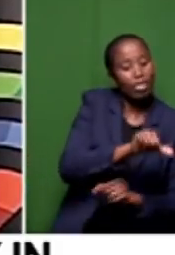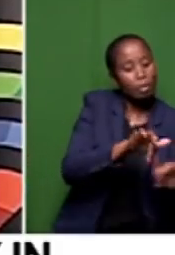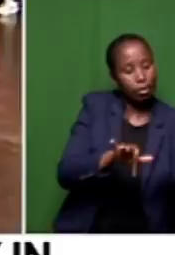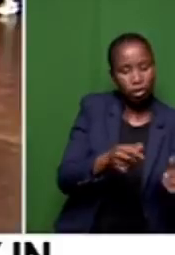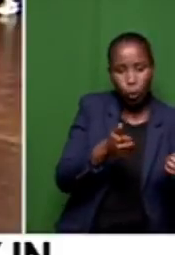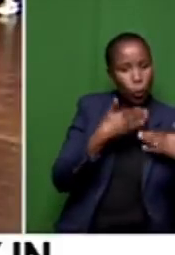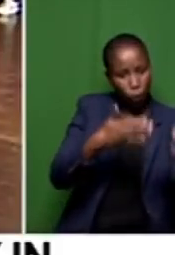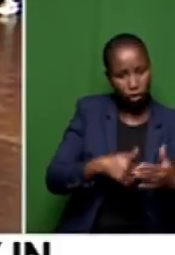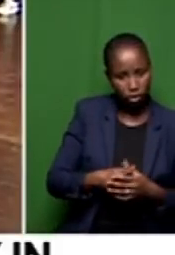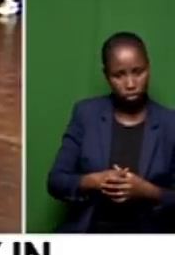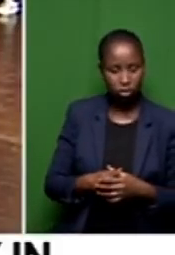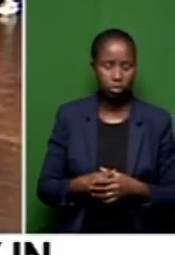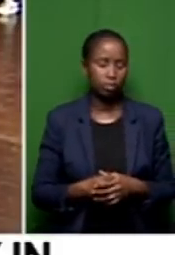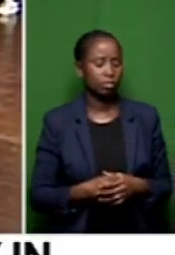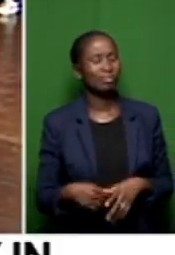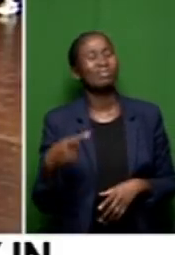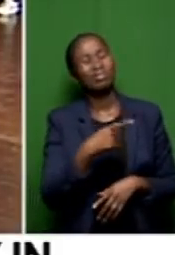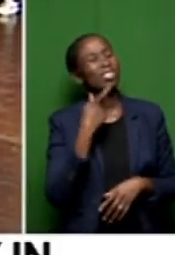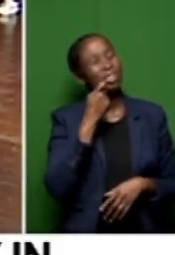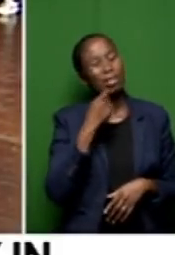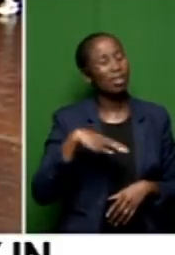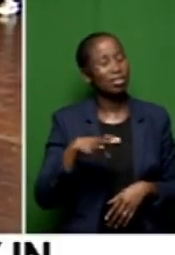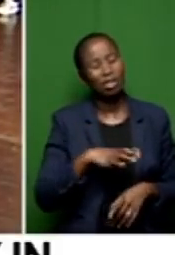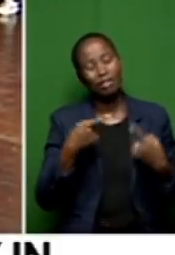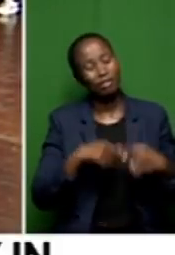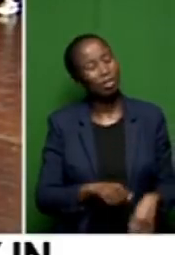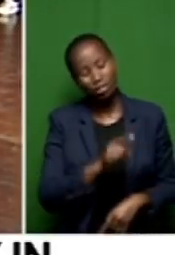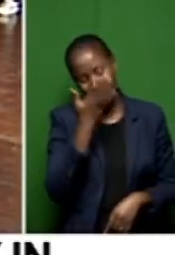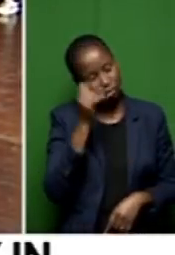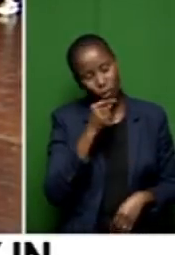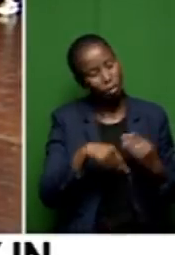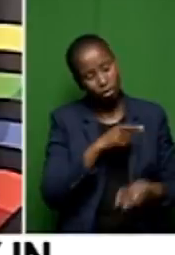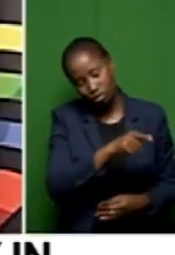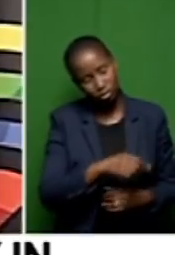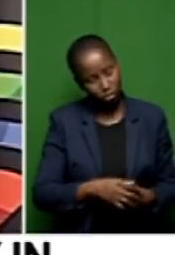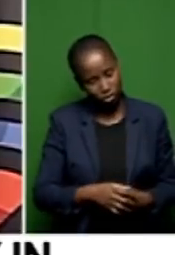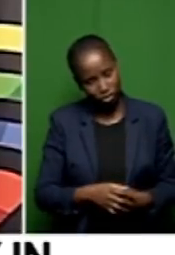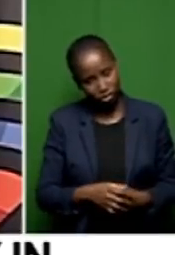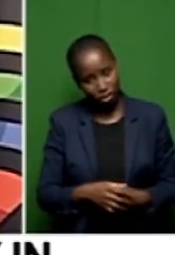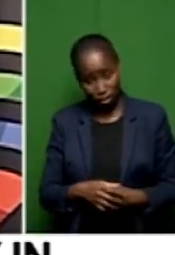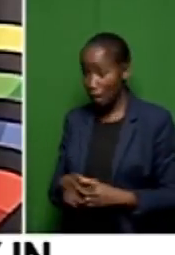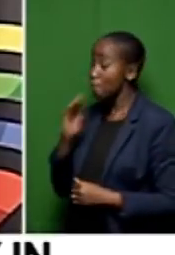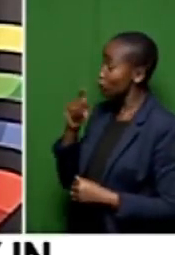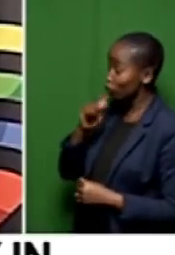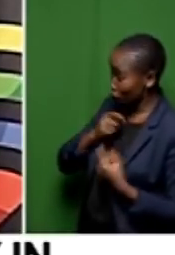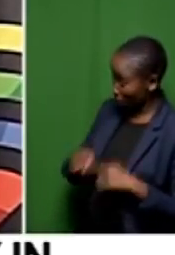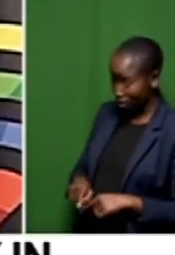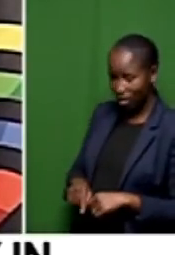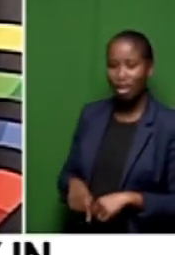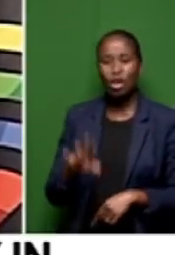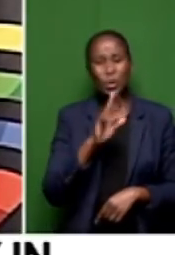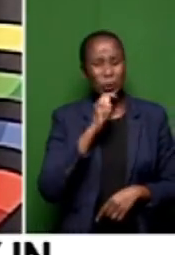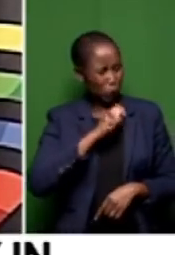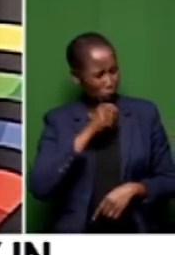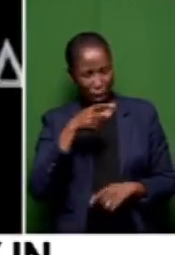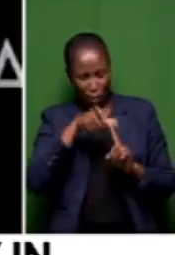live. This guy is not even a councillor, so he doesn't know what he's talking about. So he doesn't know what he's talking about? It's not true. not a councillor. He doesn't